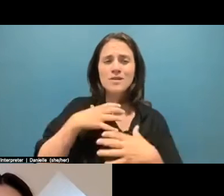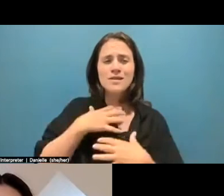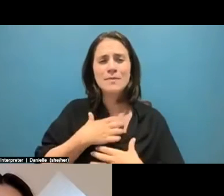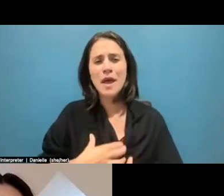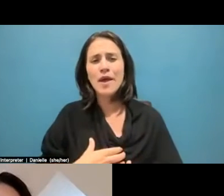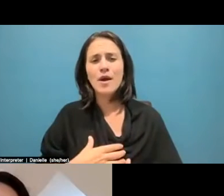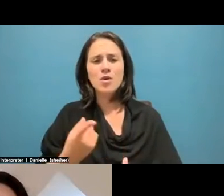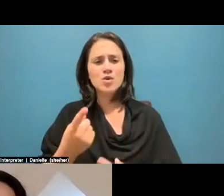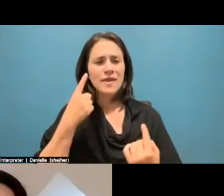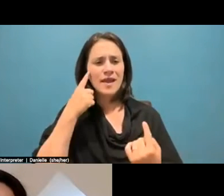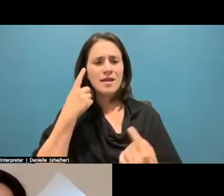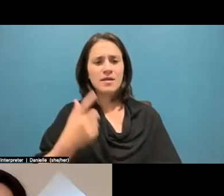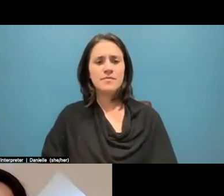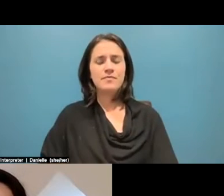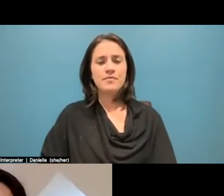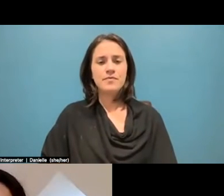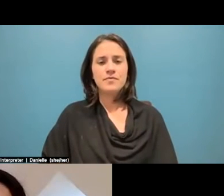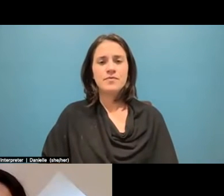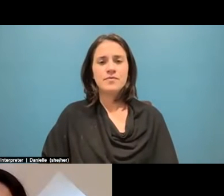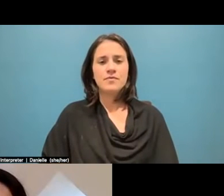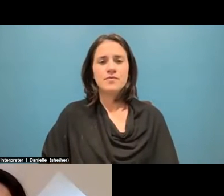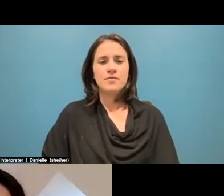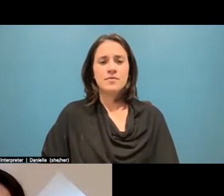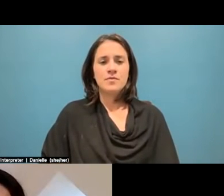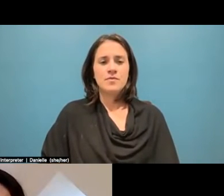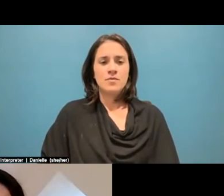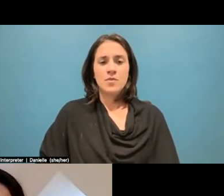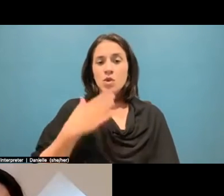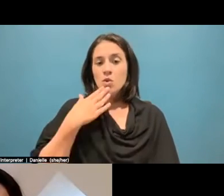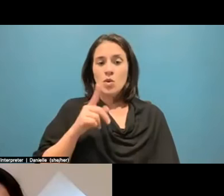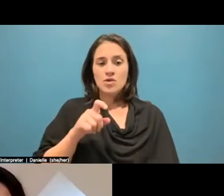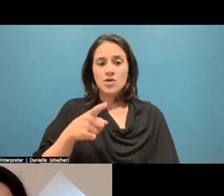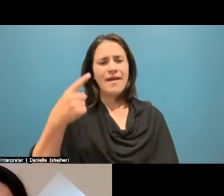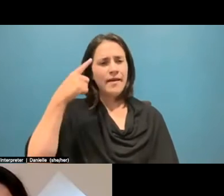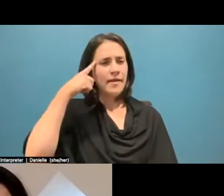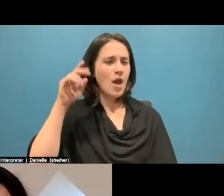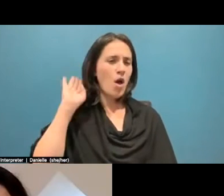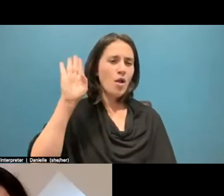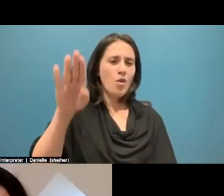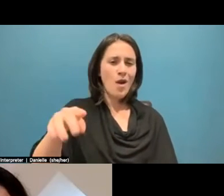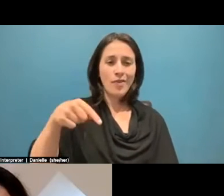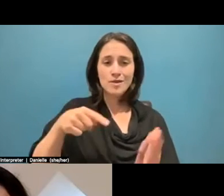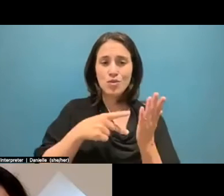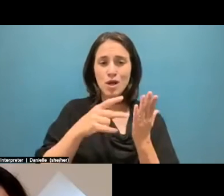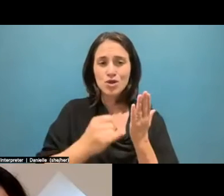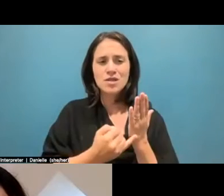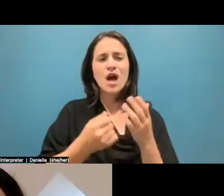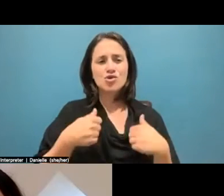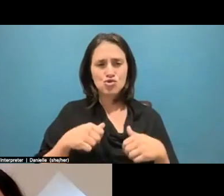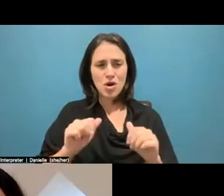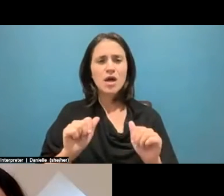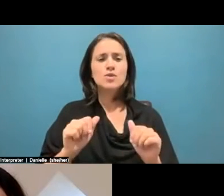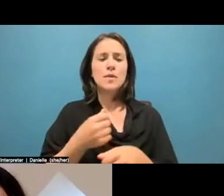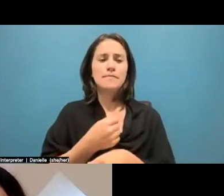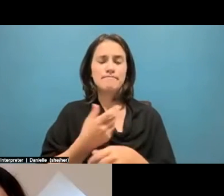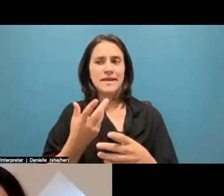That's a good question. You know, like throughout the project, I've tried to be like transparent about what images I was making. And I would